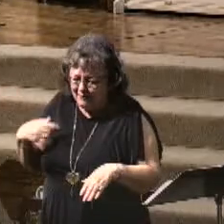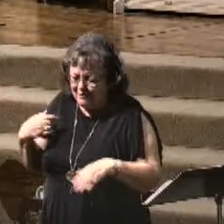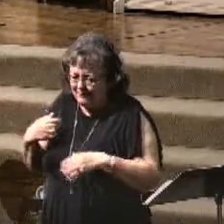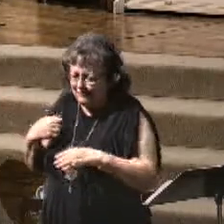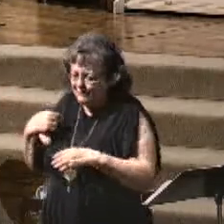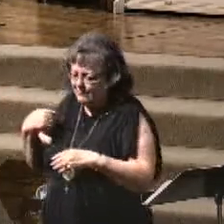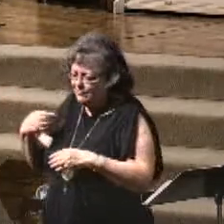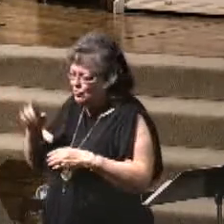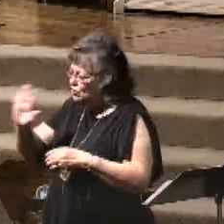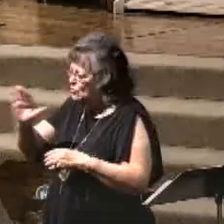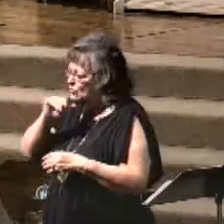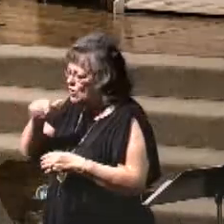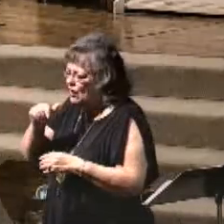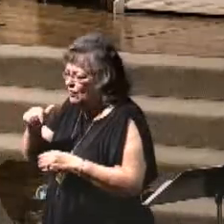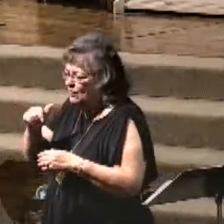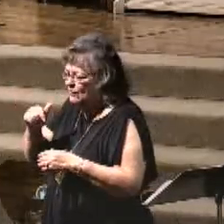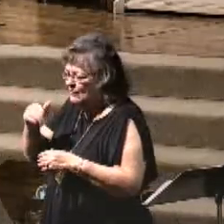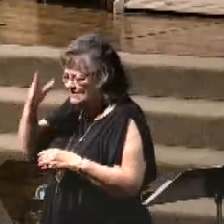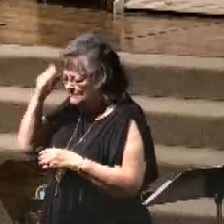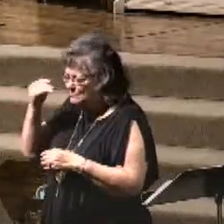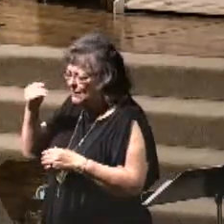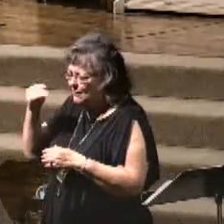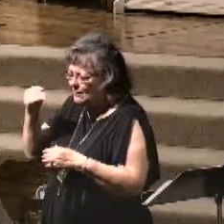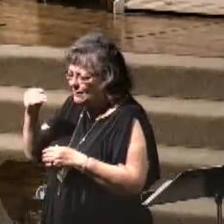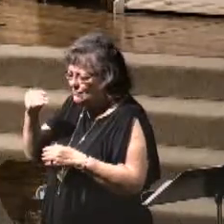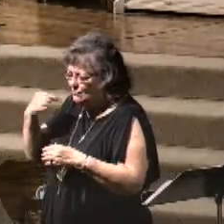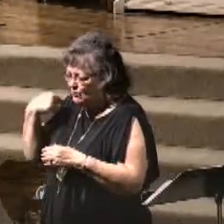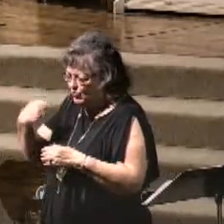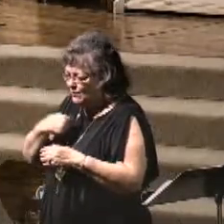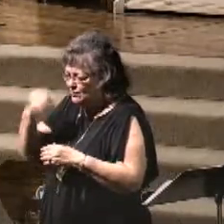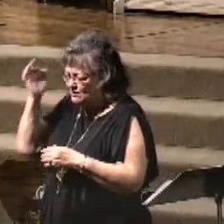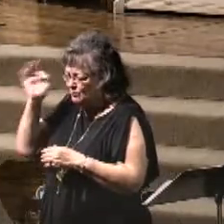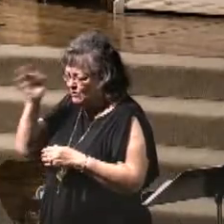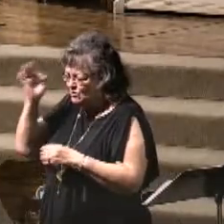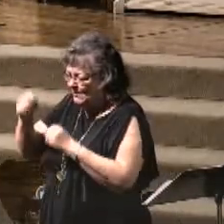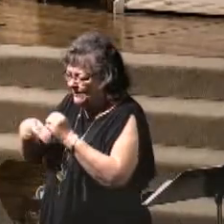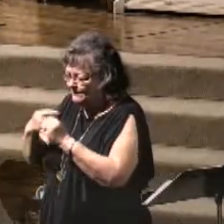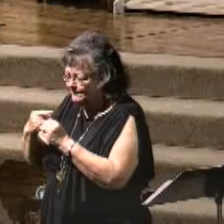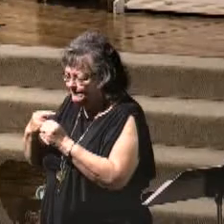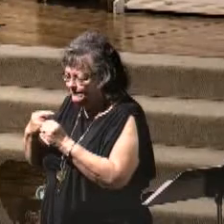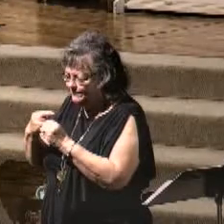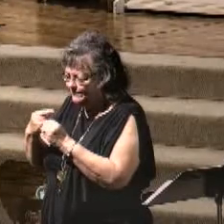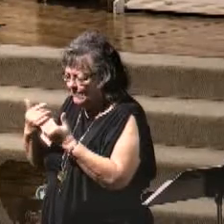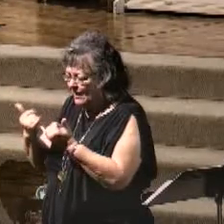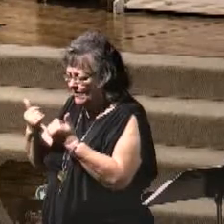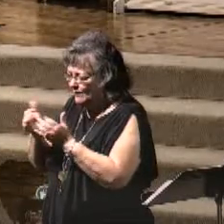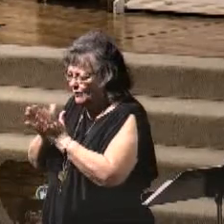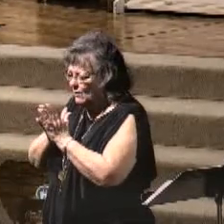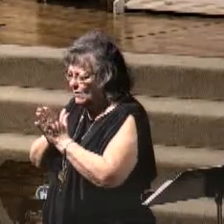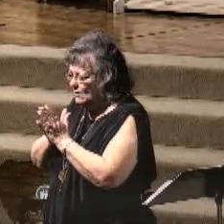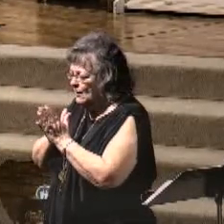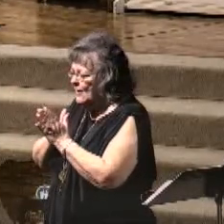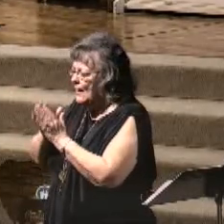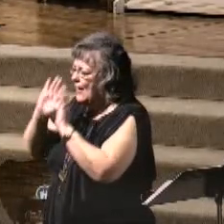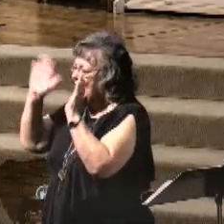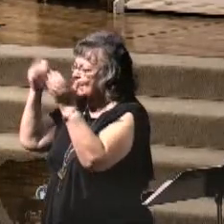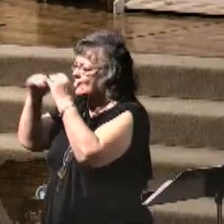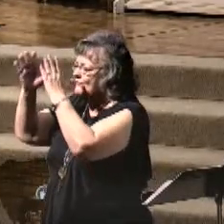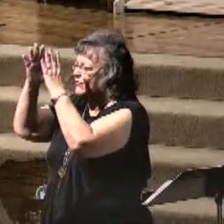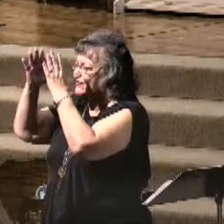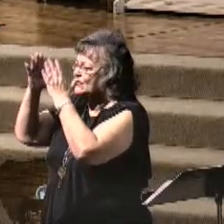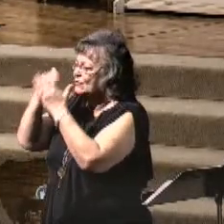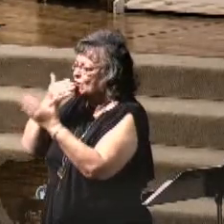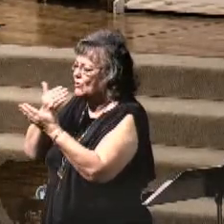on, but others will, so we must go and give the good news. Heavenly Father, the good news of the gospel is that you